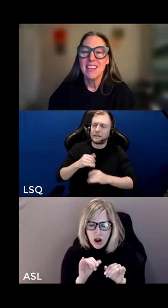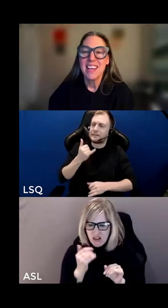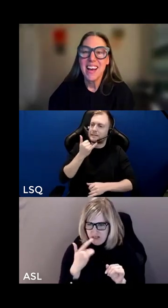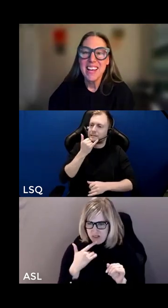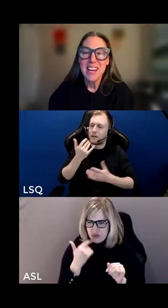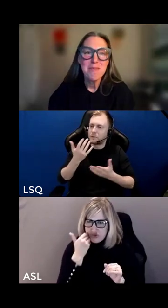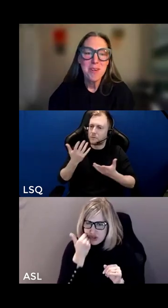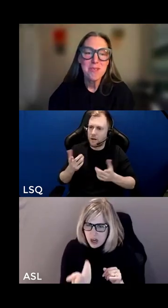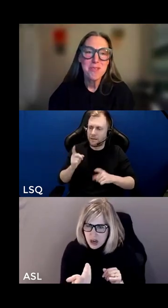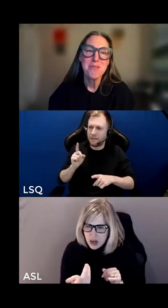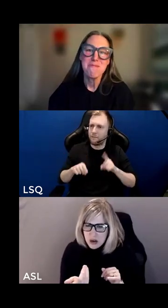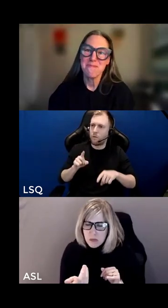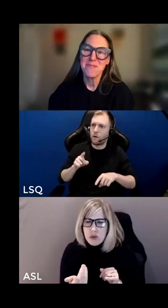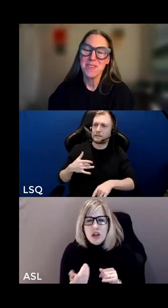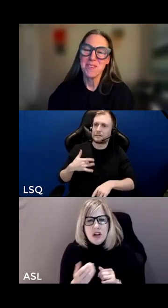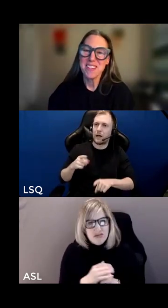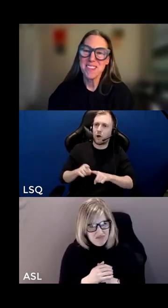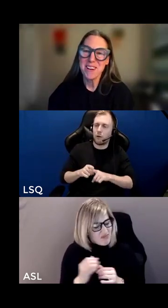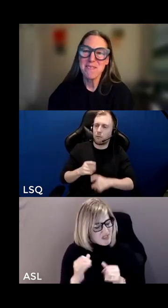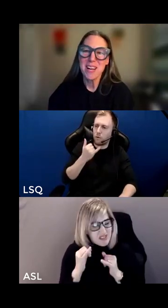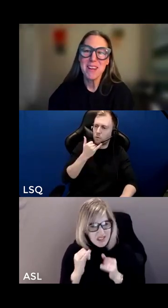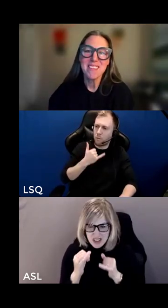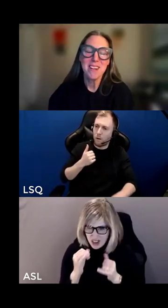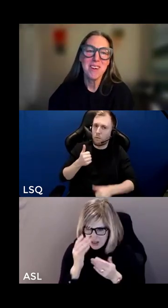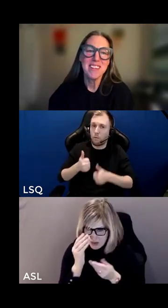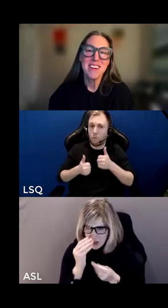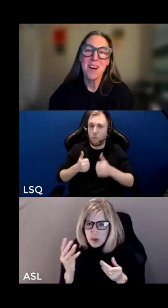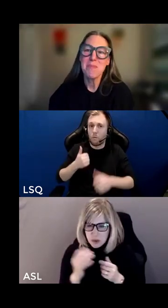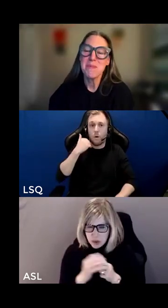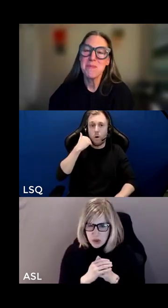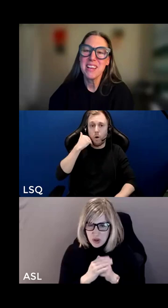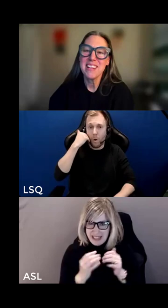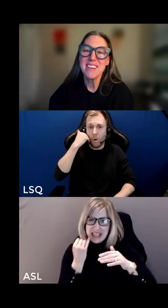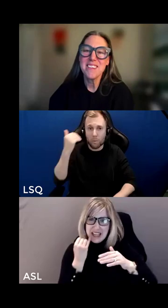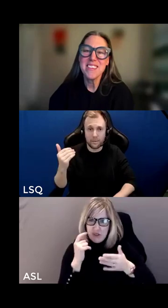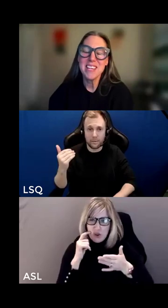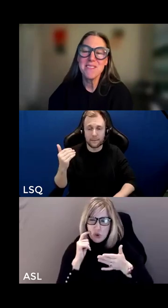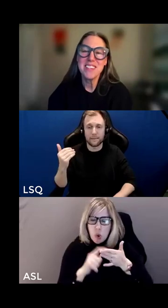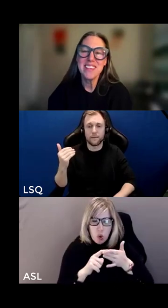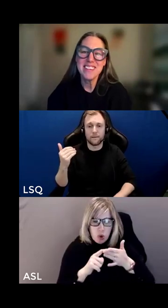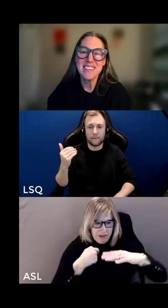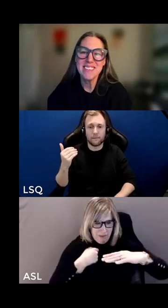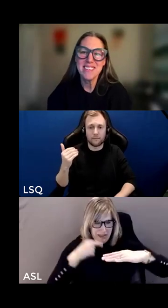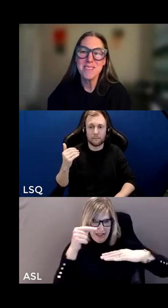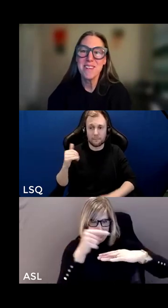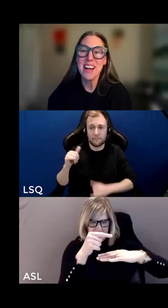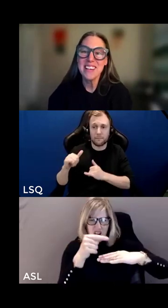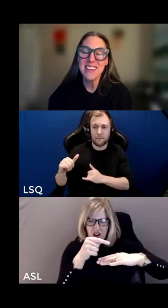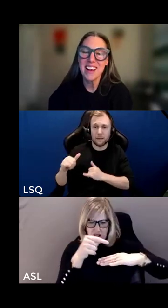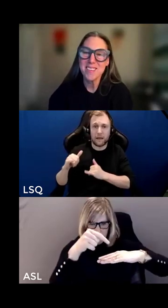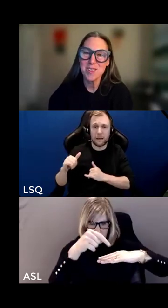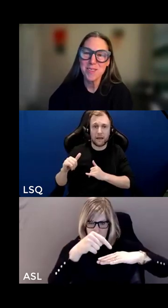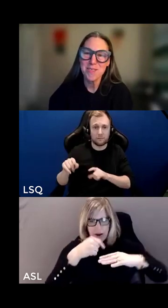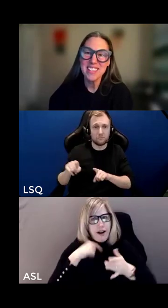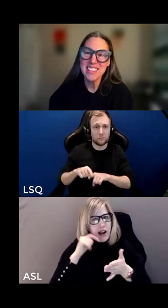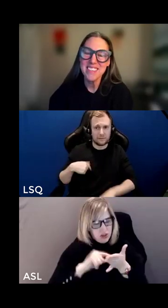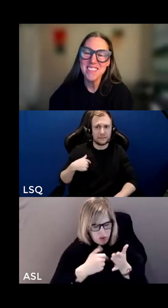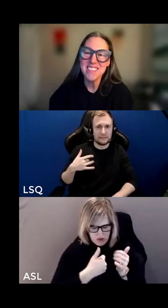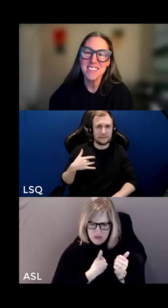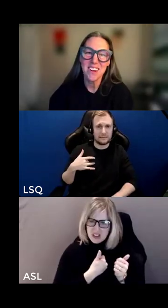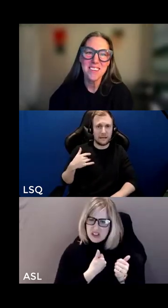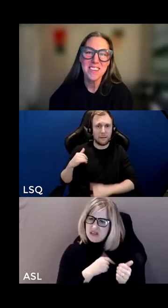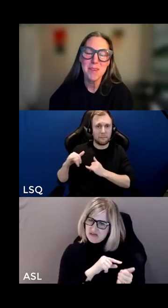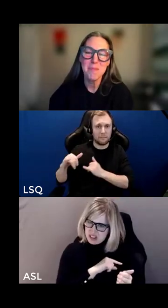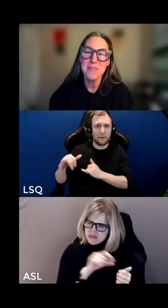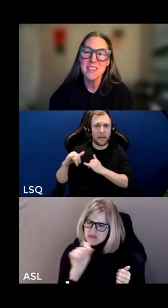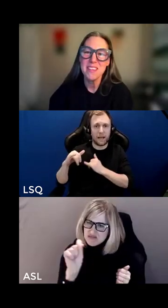and i have those two for the ones where i find myself on top and here's the invitation to recognize those feelings